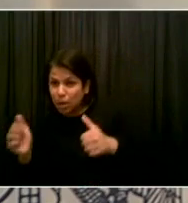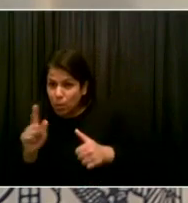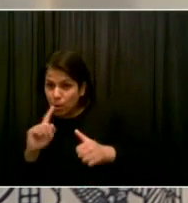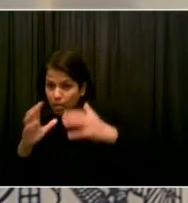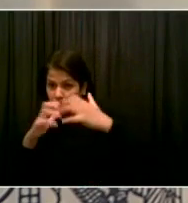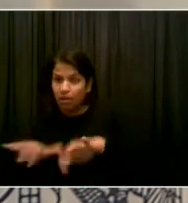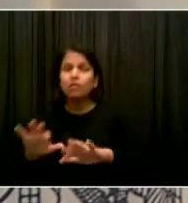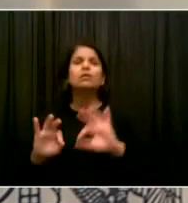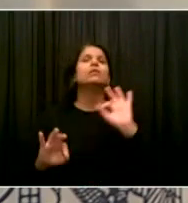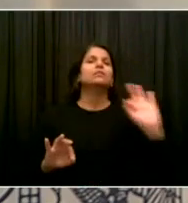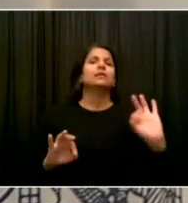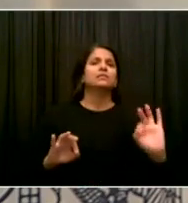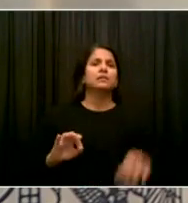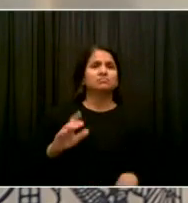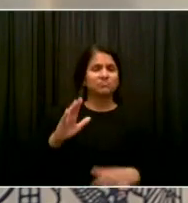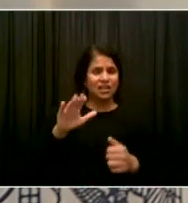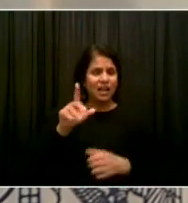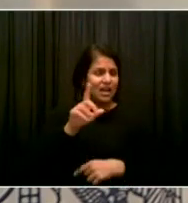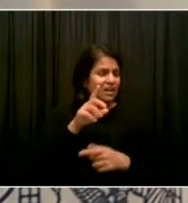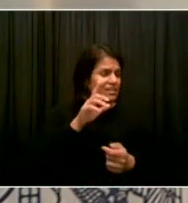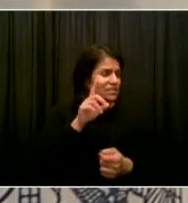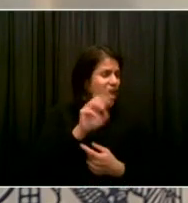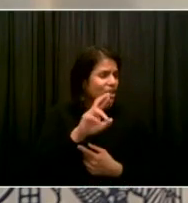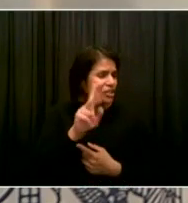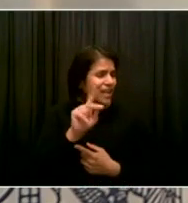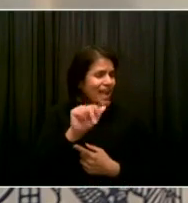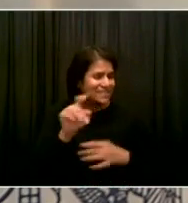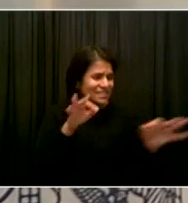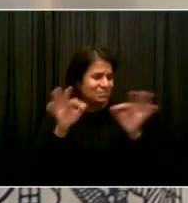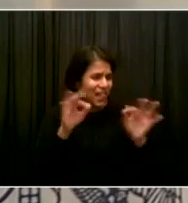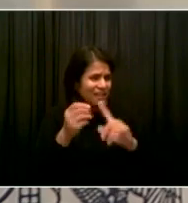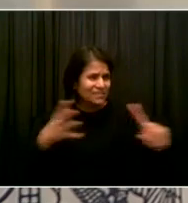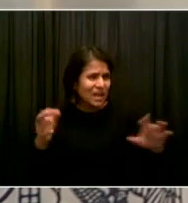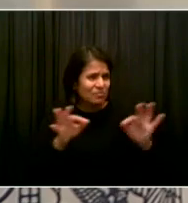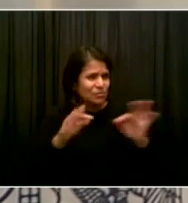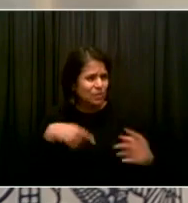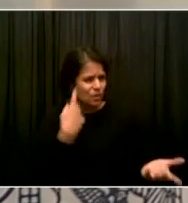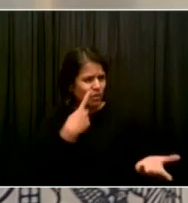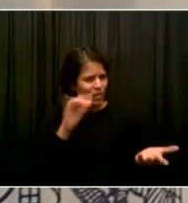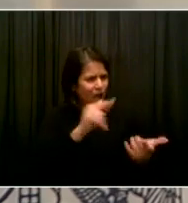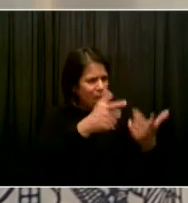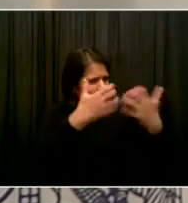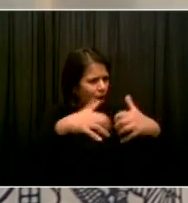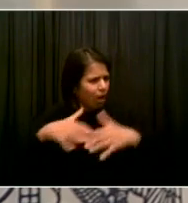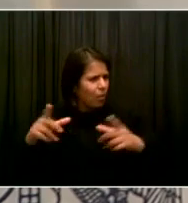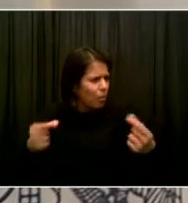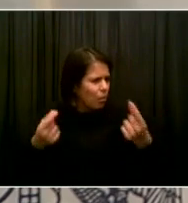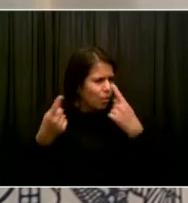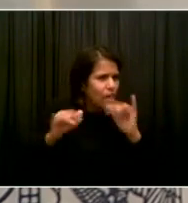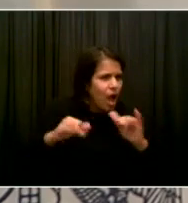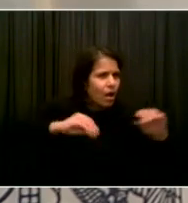sites, are running well. And Ted, if you could particularly talk about the response time and the turnaround time on the tests.